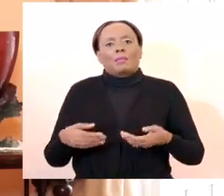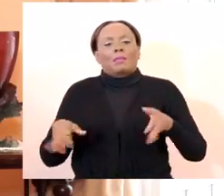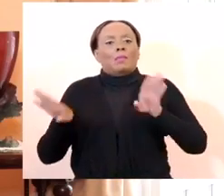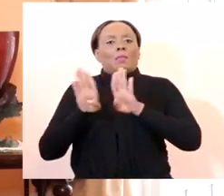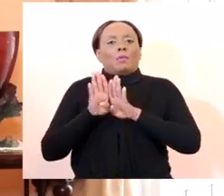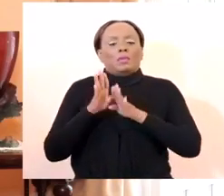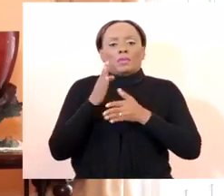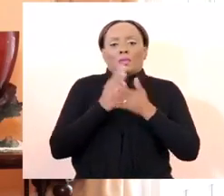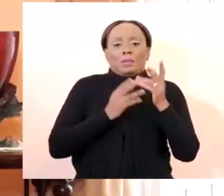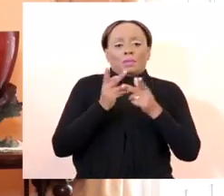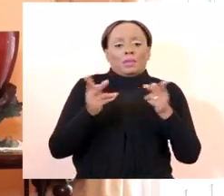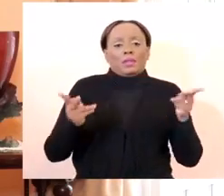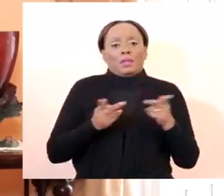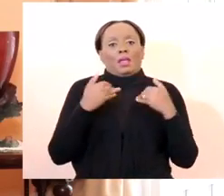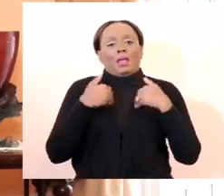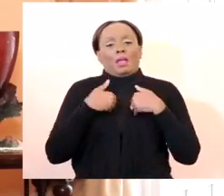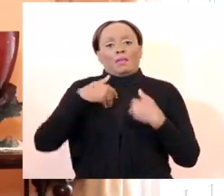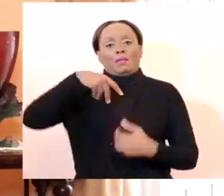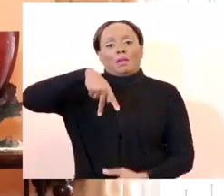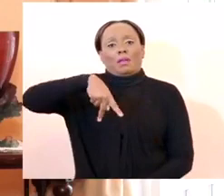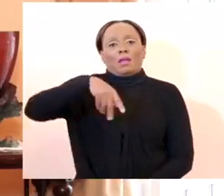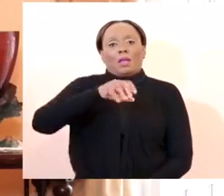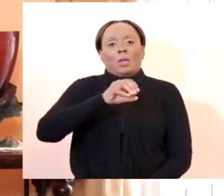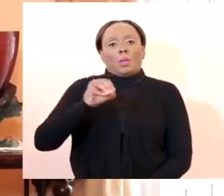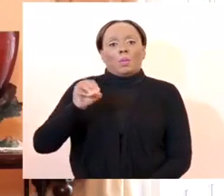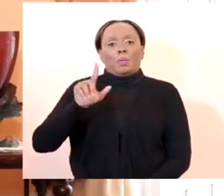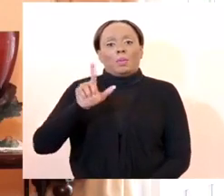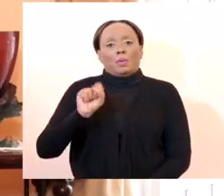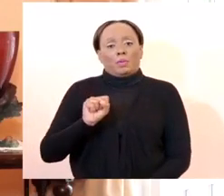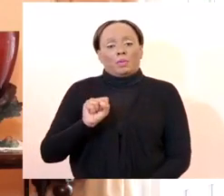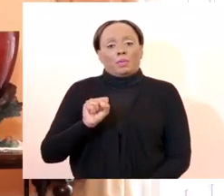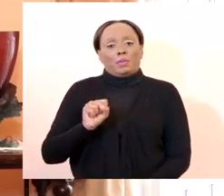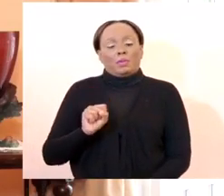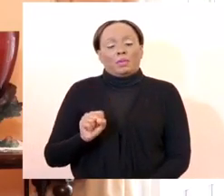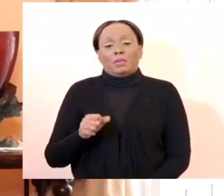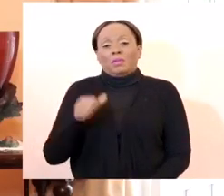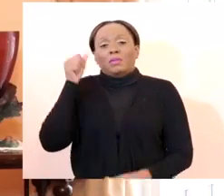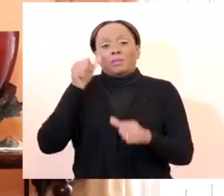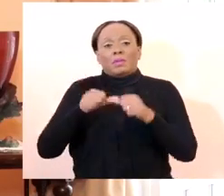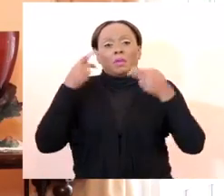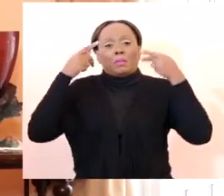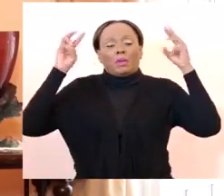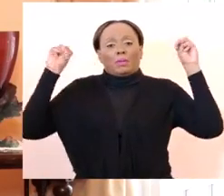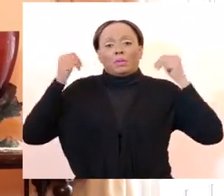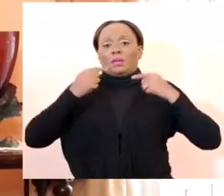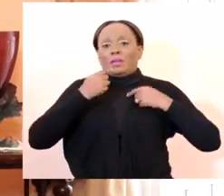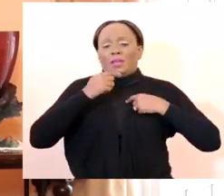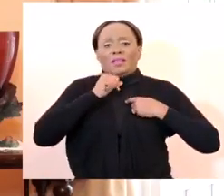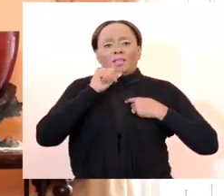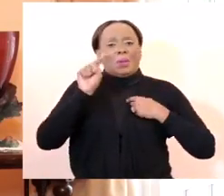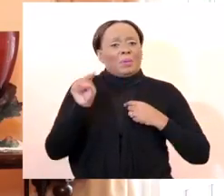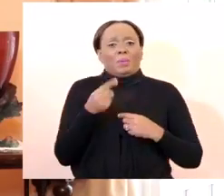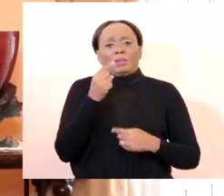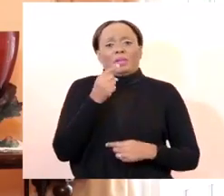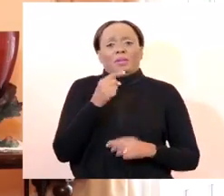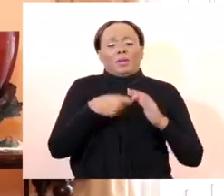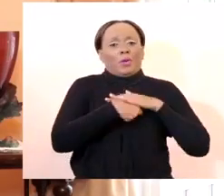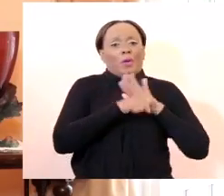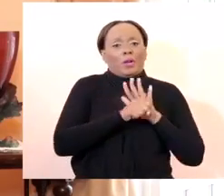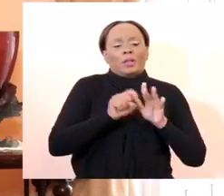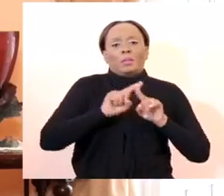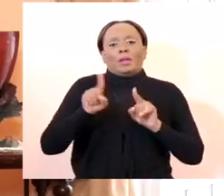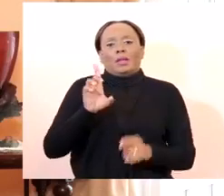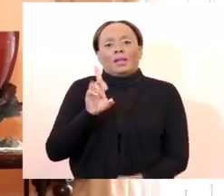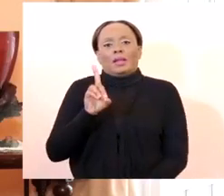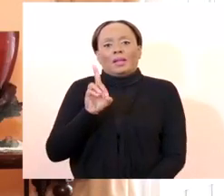the Prime Minister has made it clear that at this point in time, we are not just battling COVID but we are also battling dengue. We are going to allow